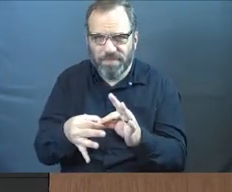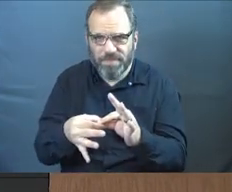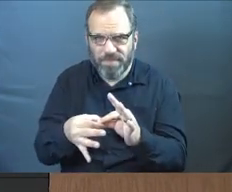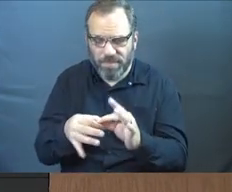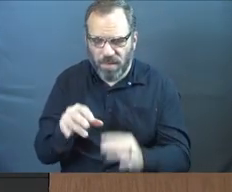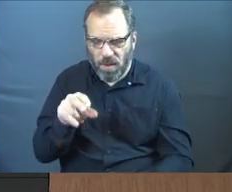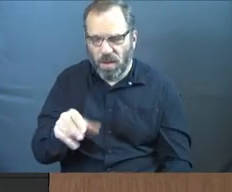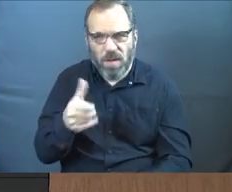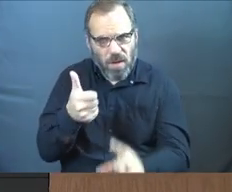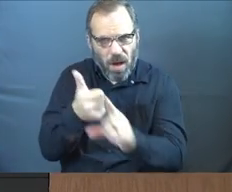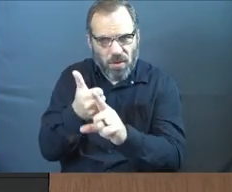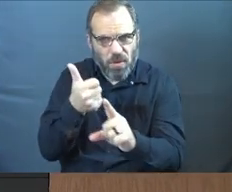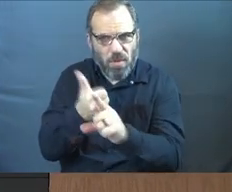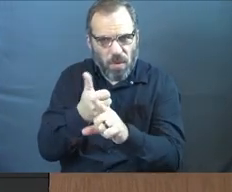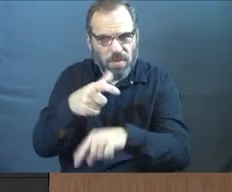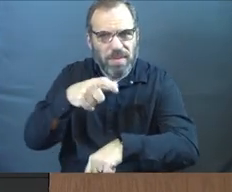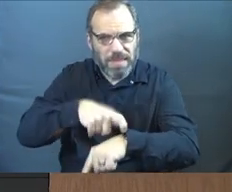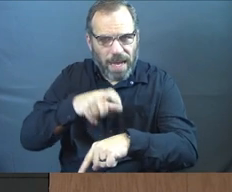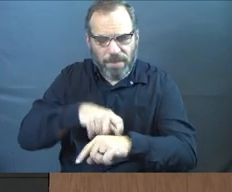Look at that on your own.